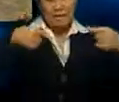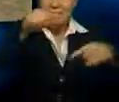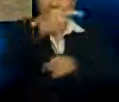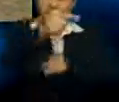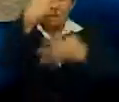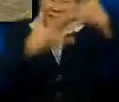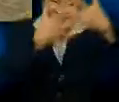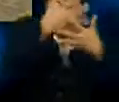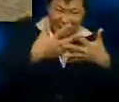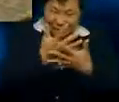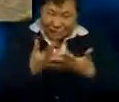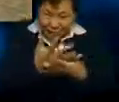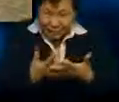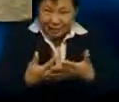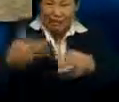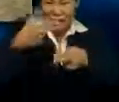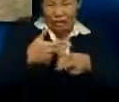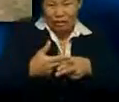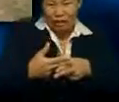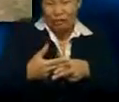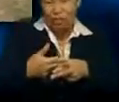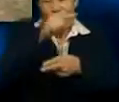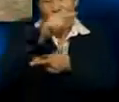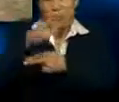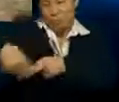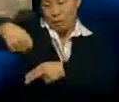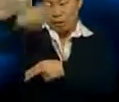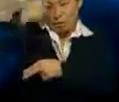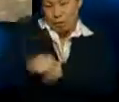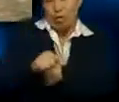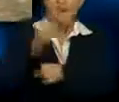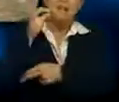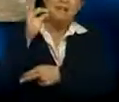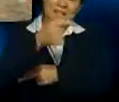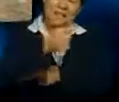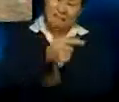The G-Bag is known as such because it is meant for the green fruitlets.